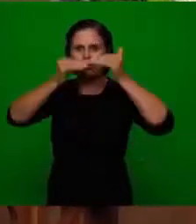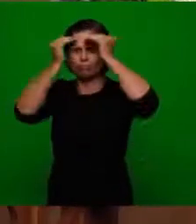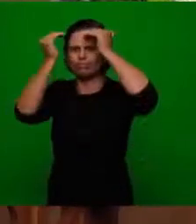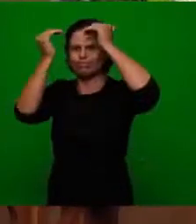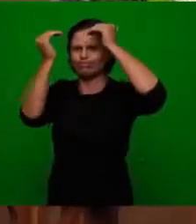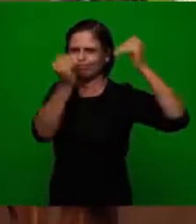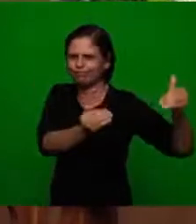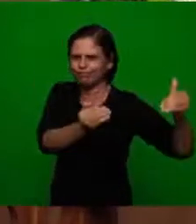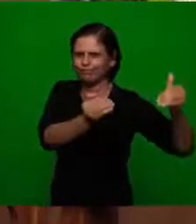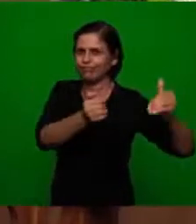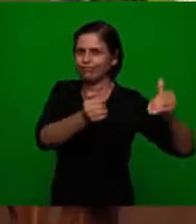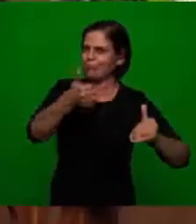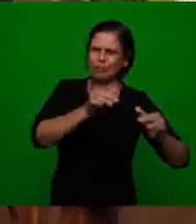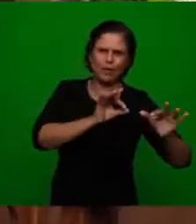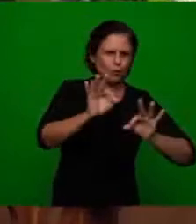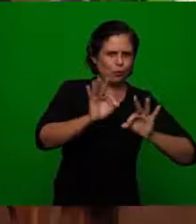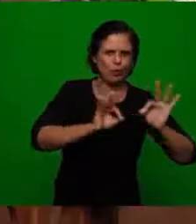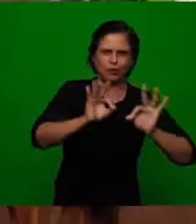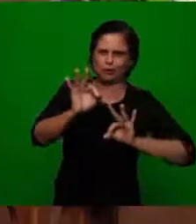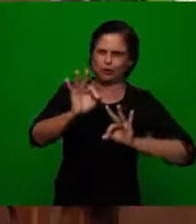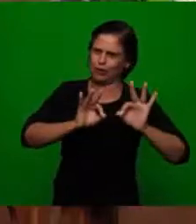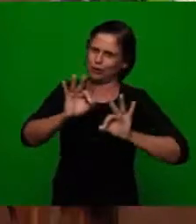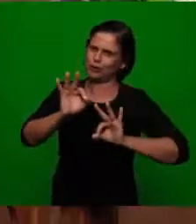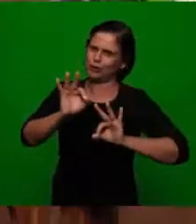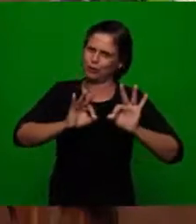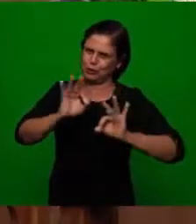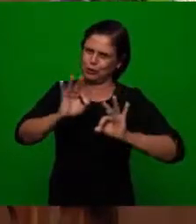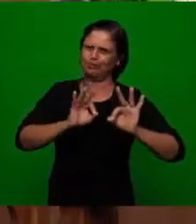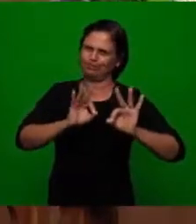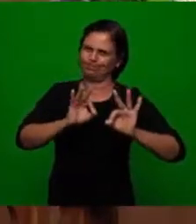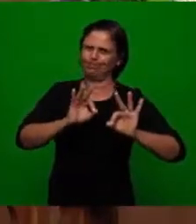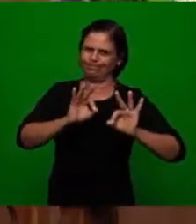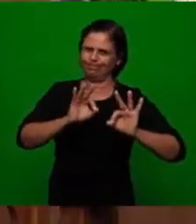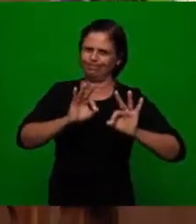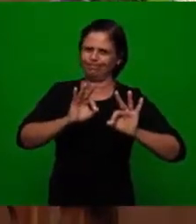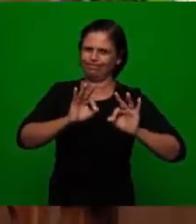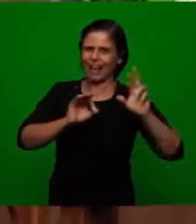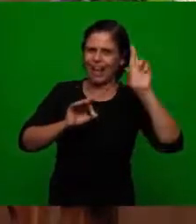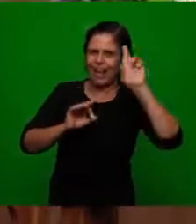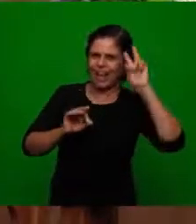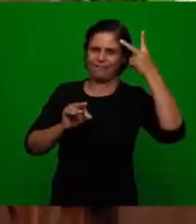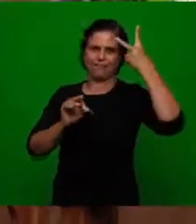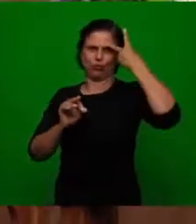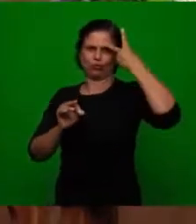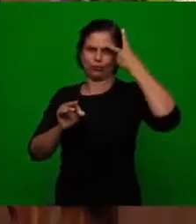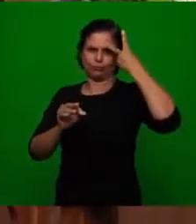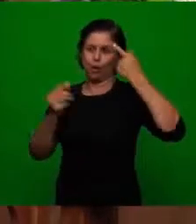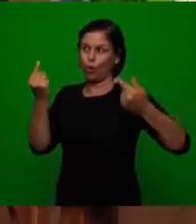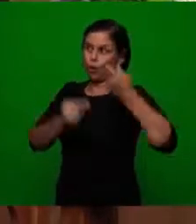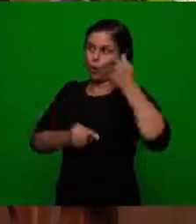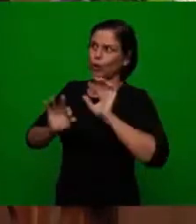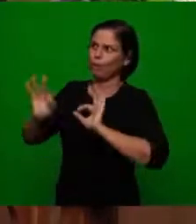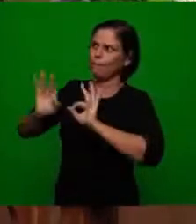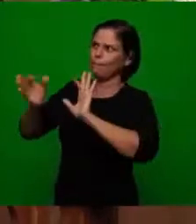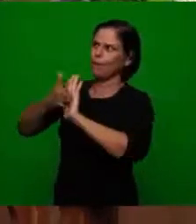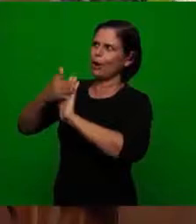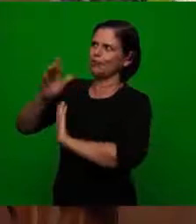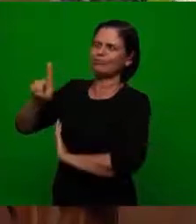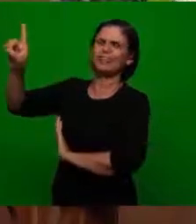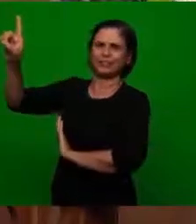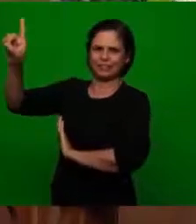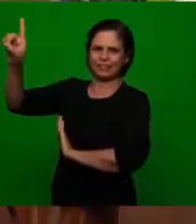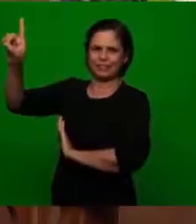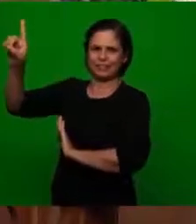and sinned with disobedience. So that was the first project in which there was a first rebellion against the project of God,